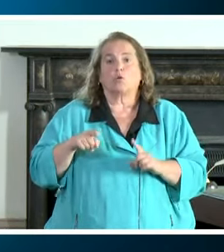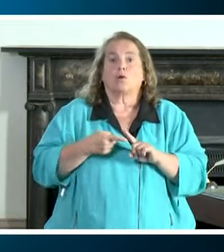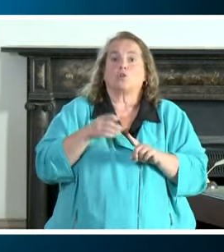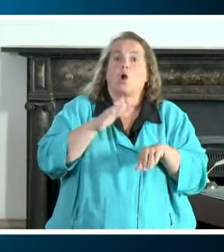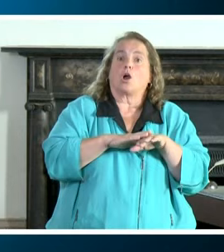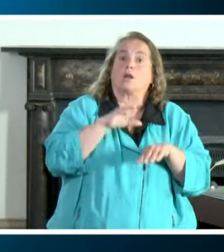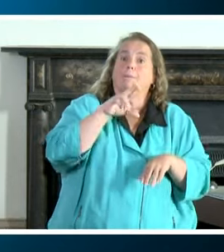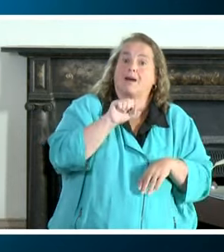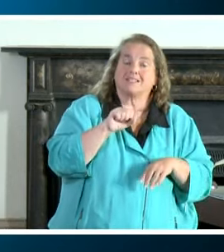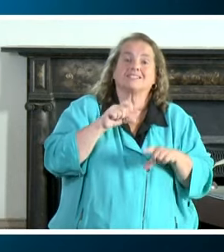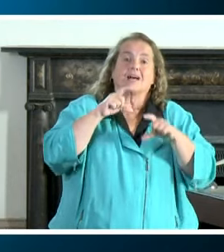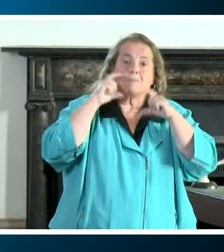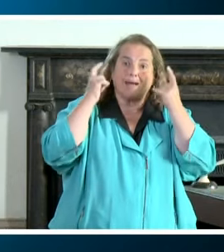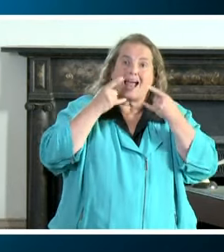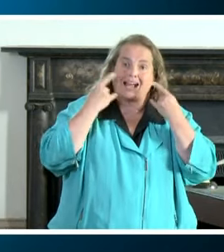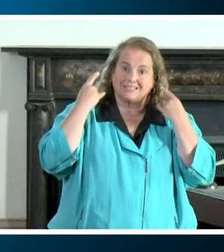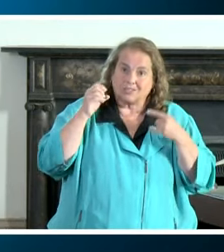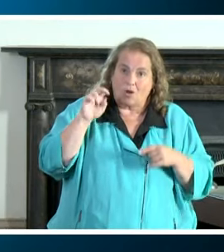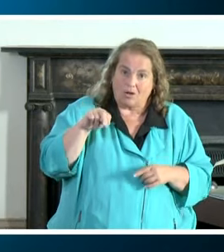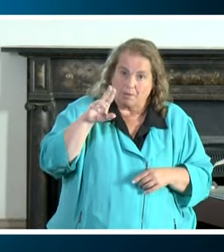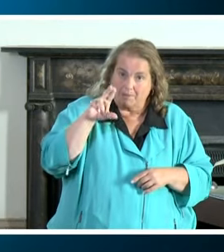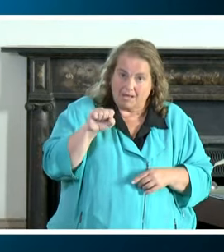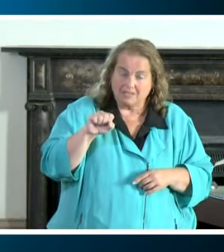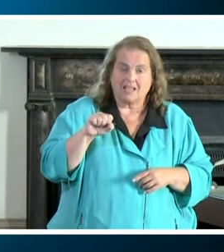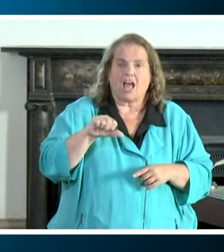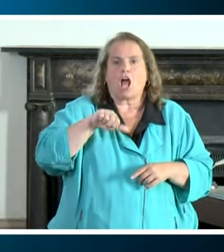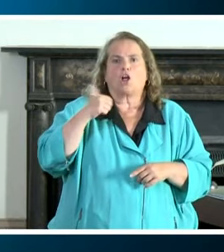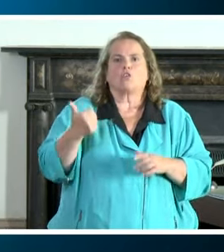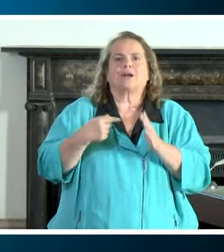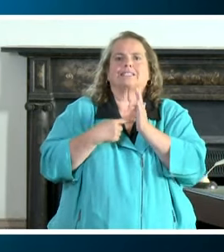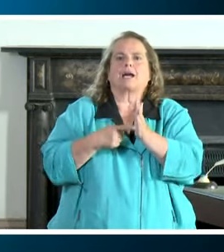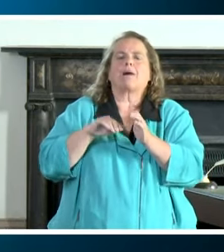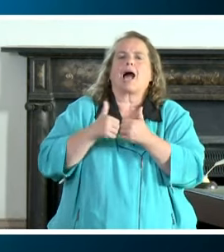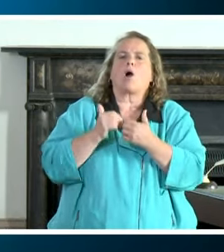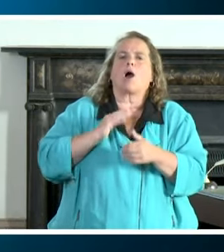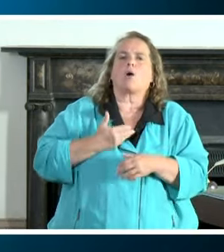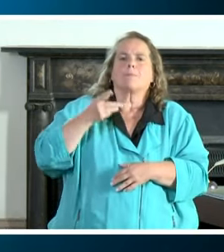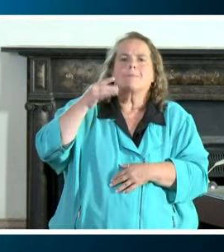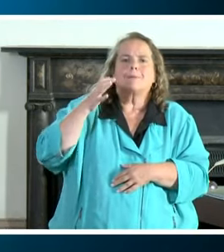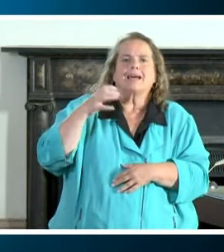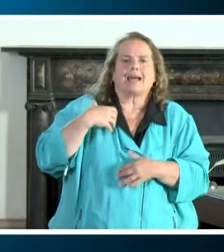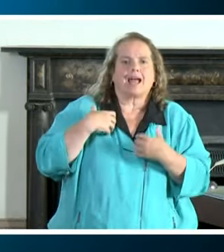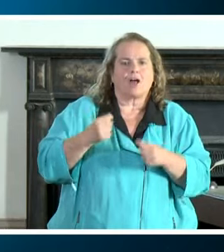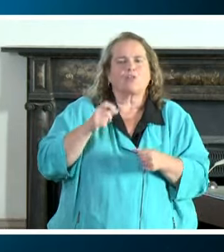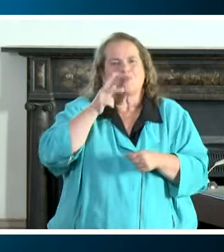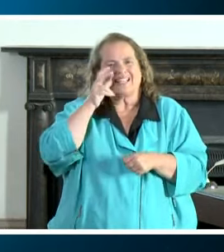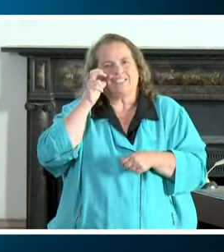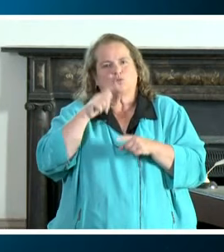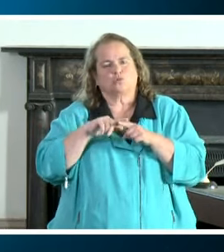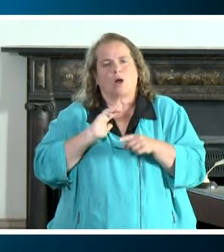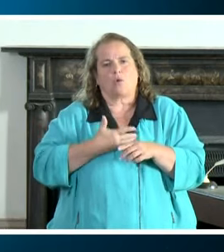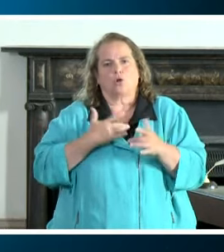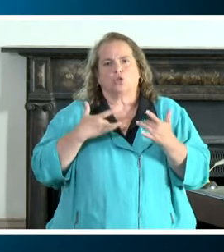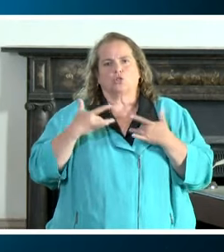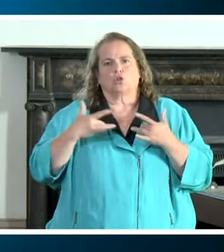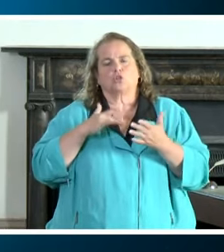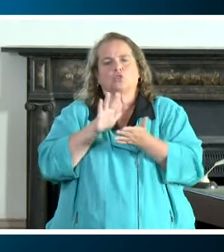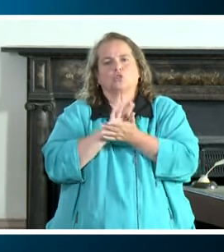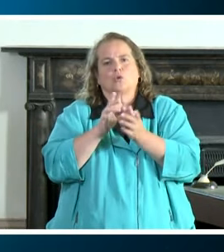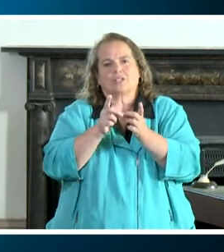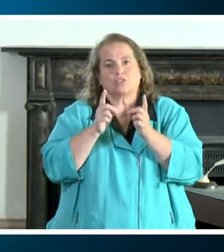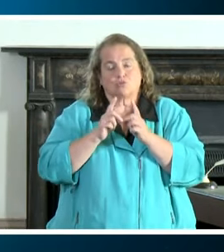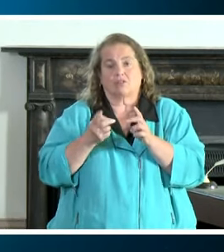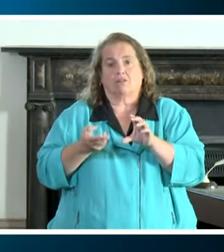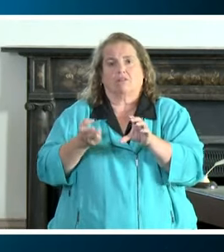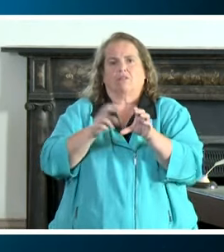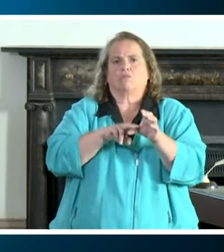bus they need to have a mask on another example of how our public health really listening to some of the concerns of our school districts about getting on a